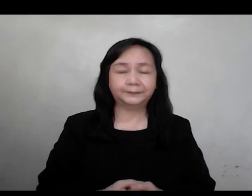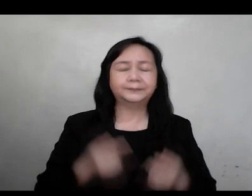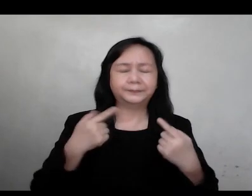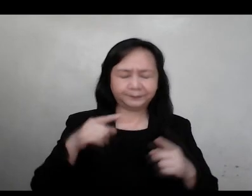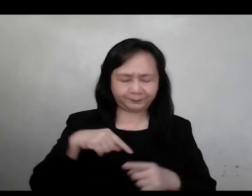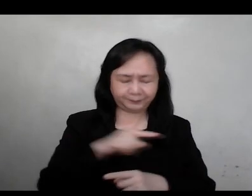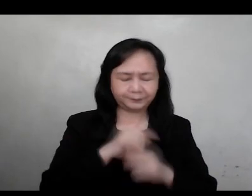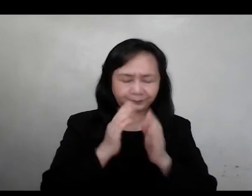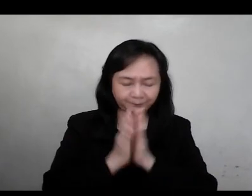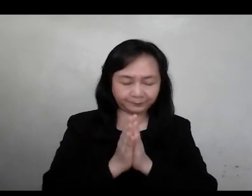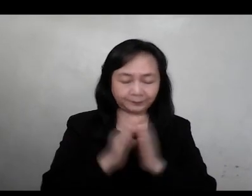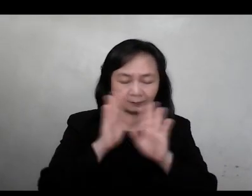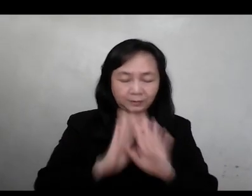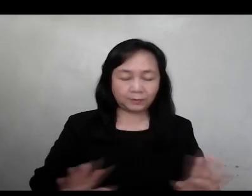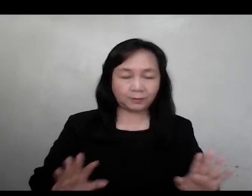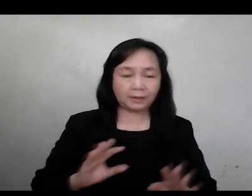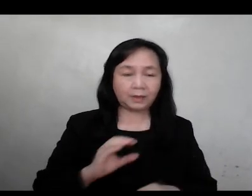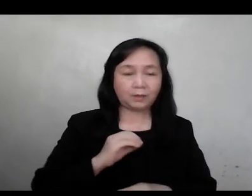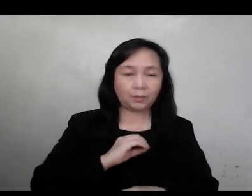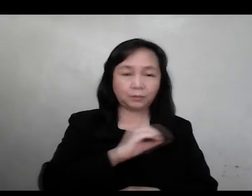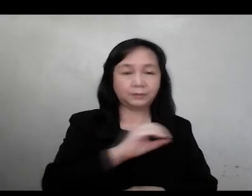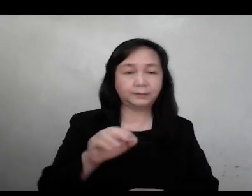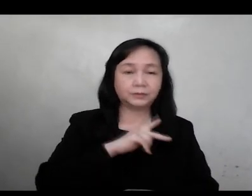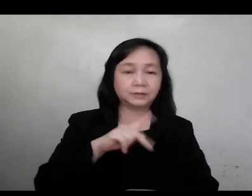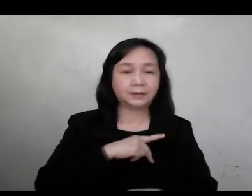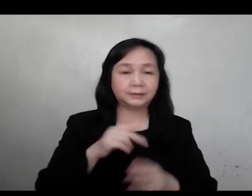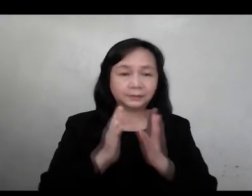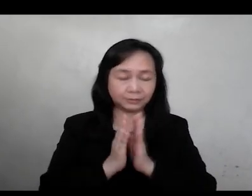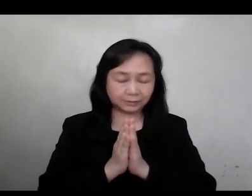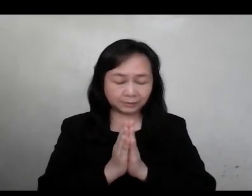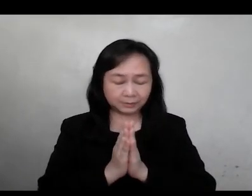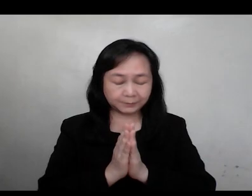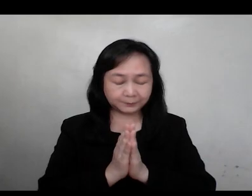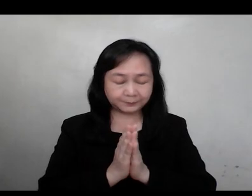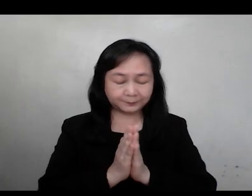Let us pray in silence for our personal intentions. Let us